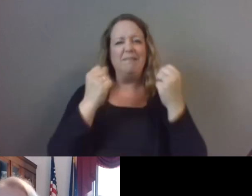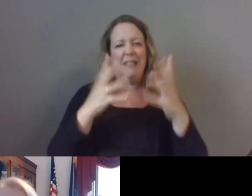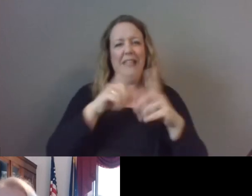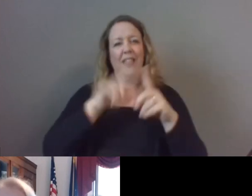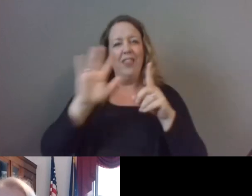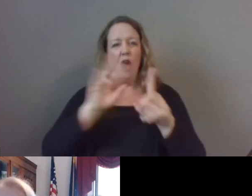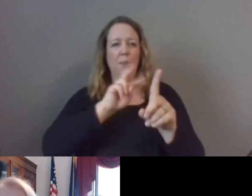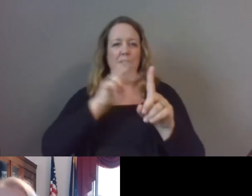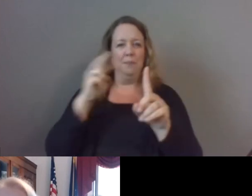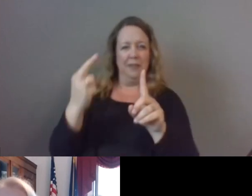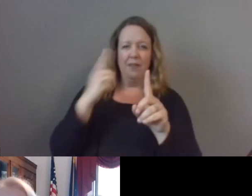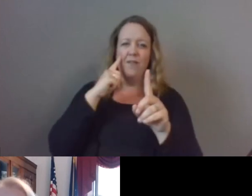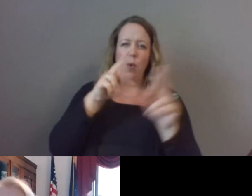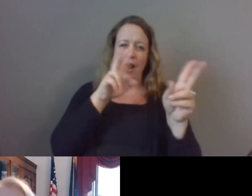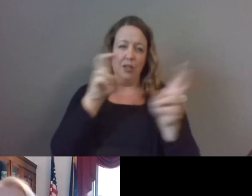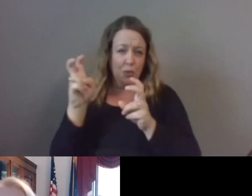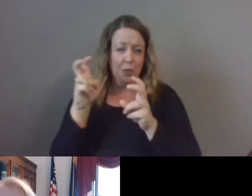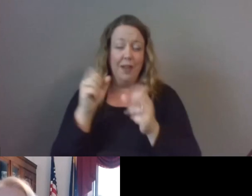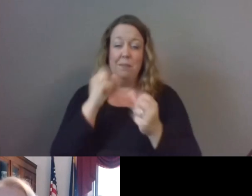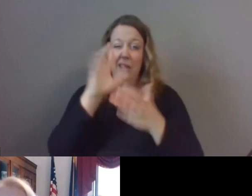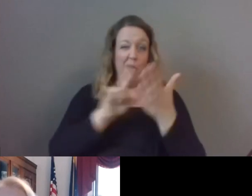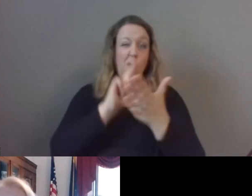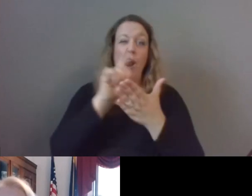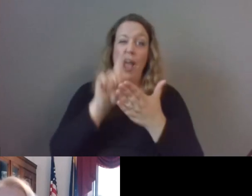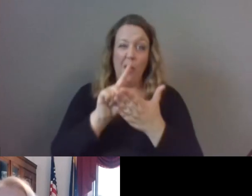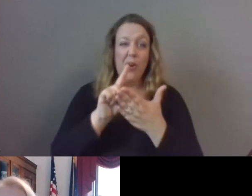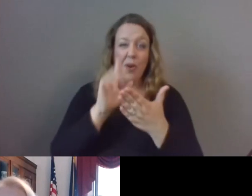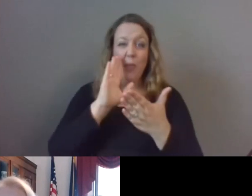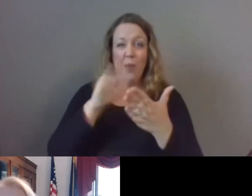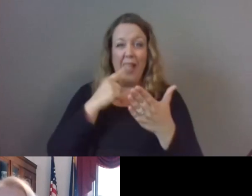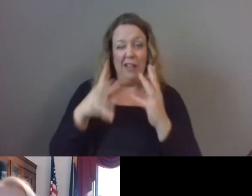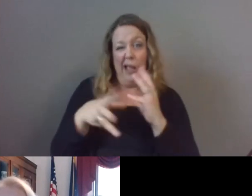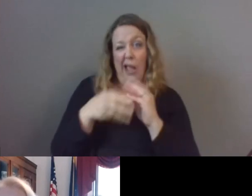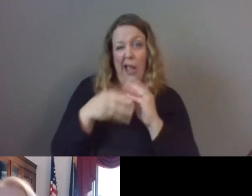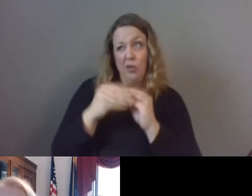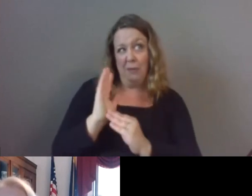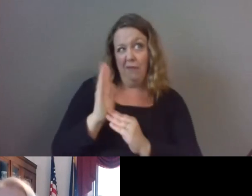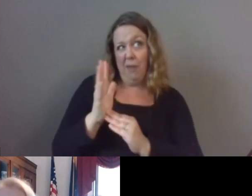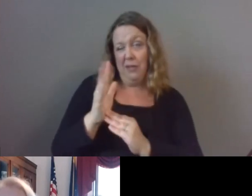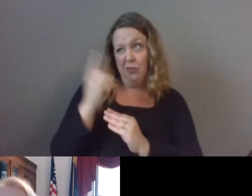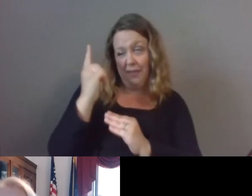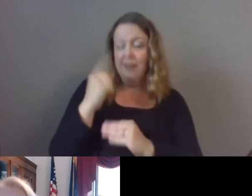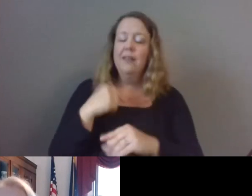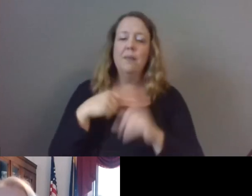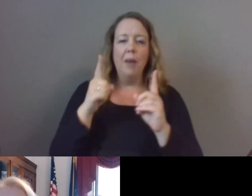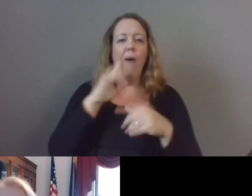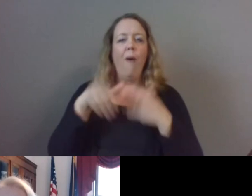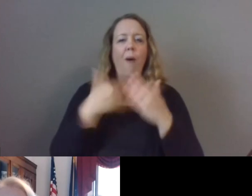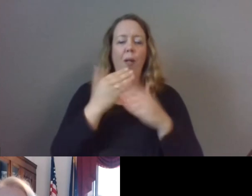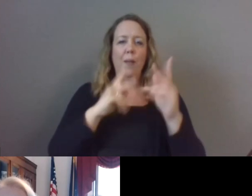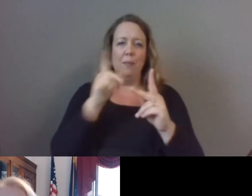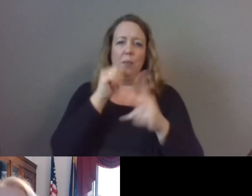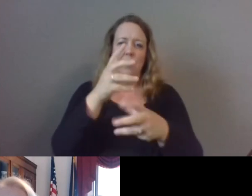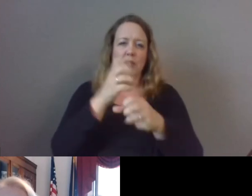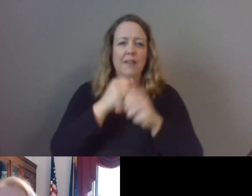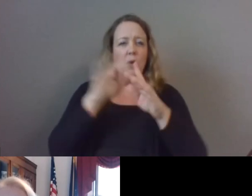on this issue. So we're going to cover a lot over the next hour and maybe an extra five minutes or so, but all attendees will receive a recording